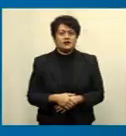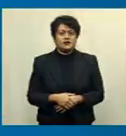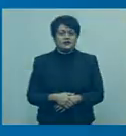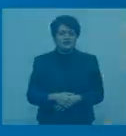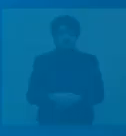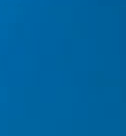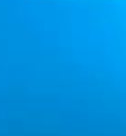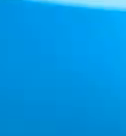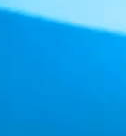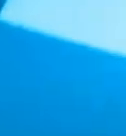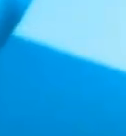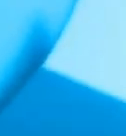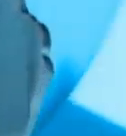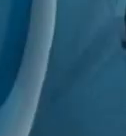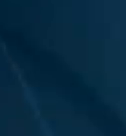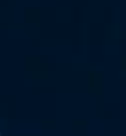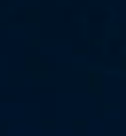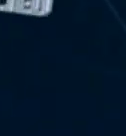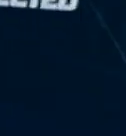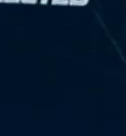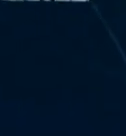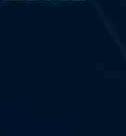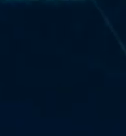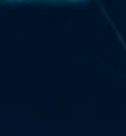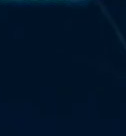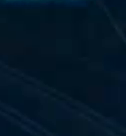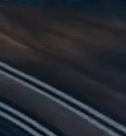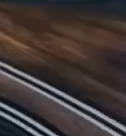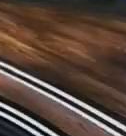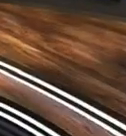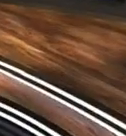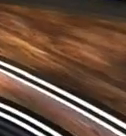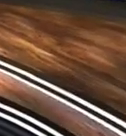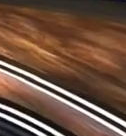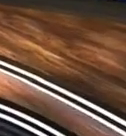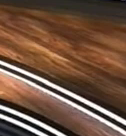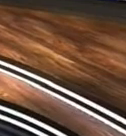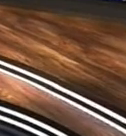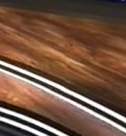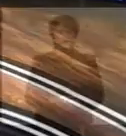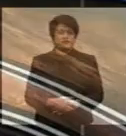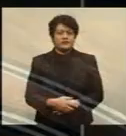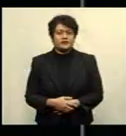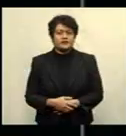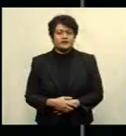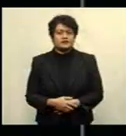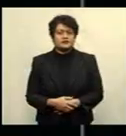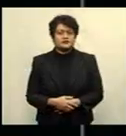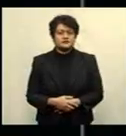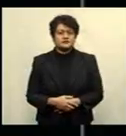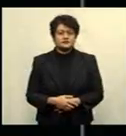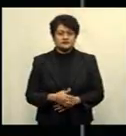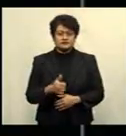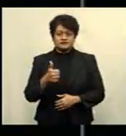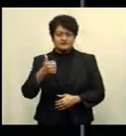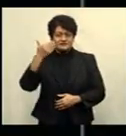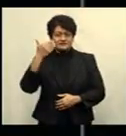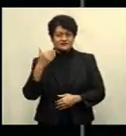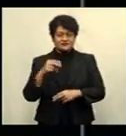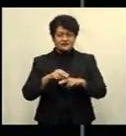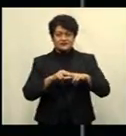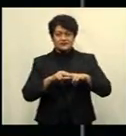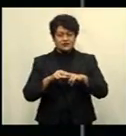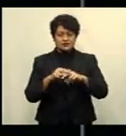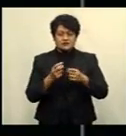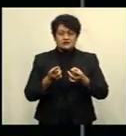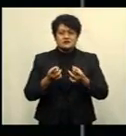From the studios of FBC Suva, Ritika Pratap. Good evening, Fiji. We start